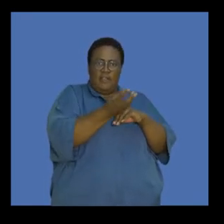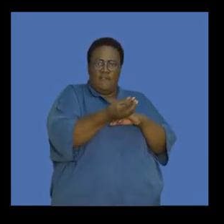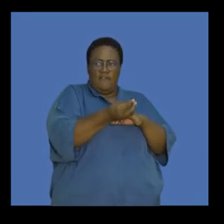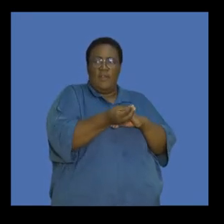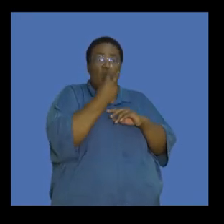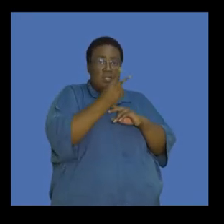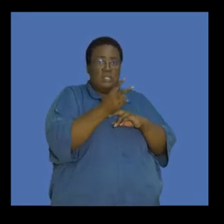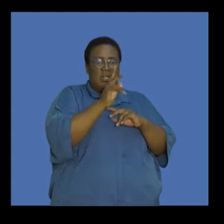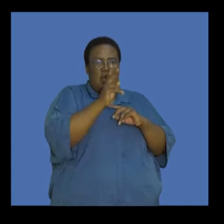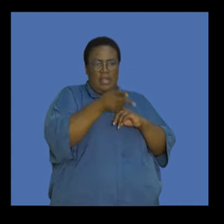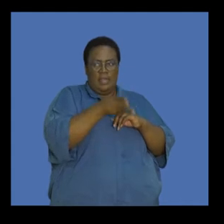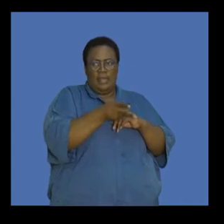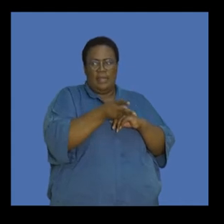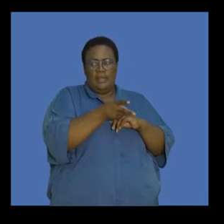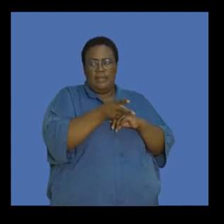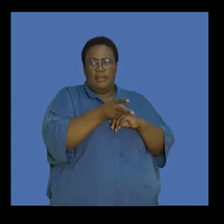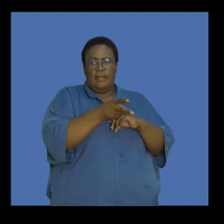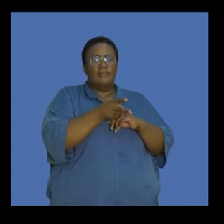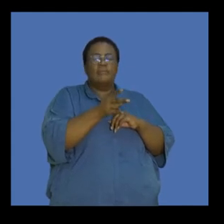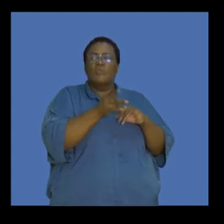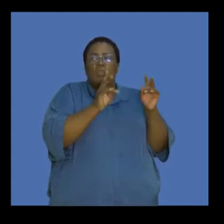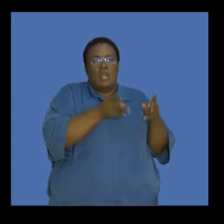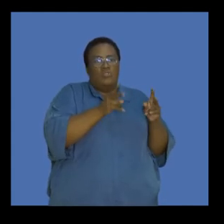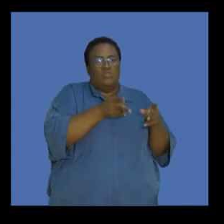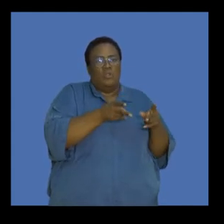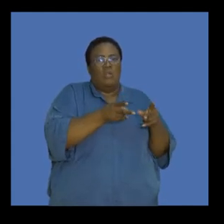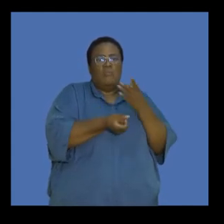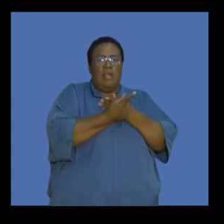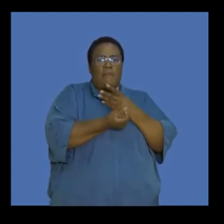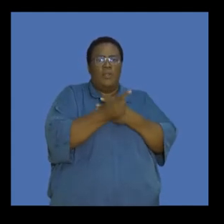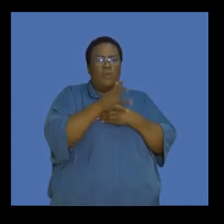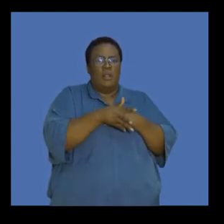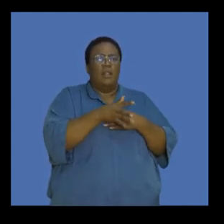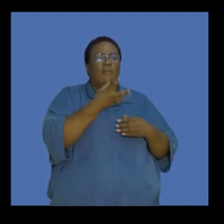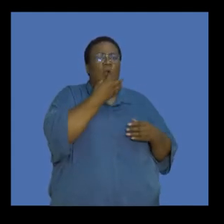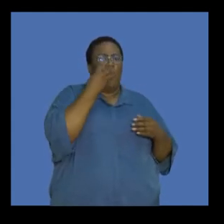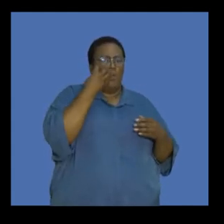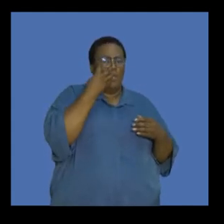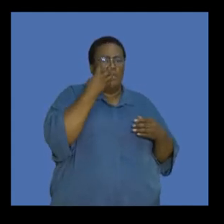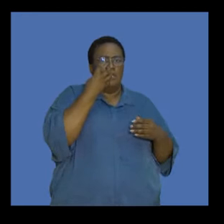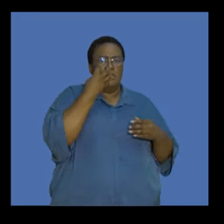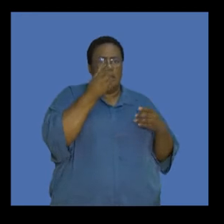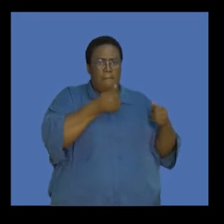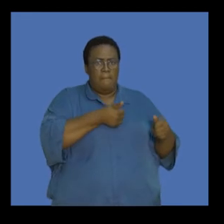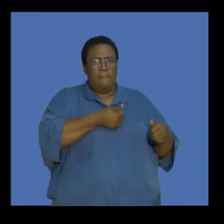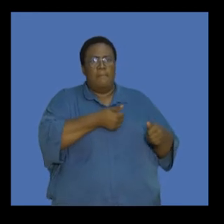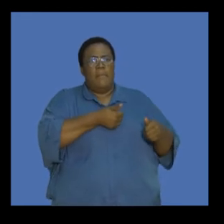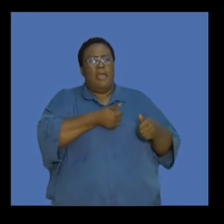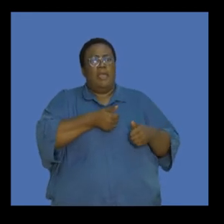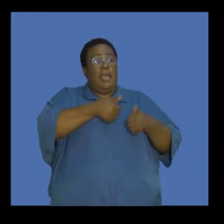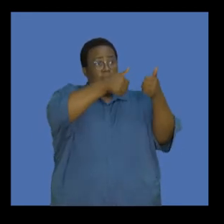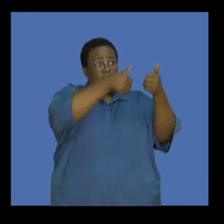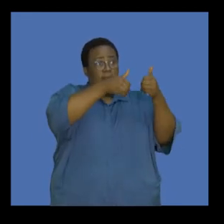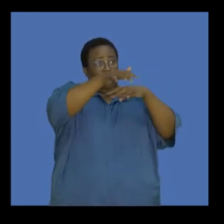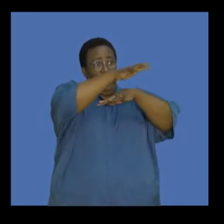that again, as naturally would occur, there's a lot of heat that is reflected back into